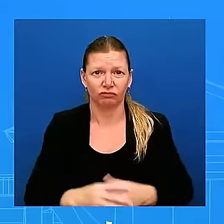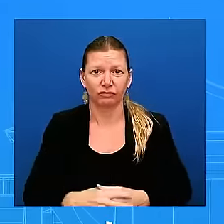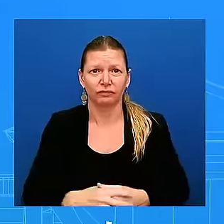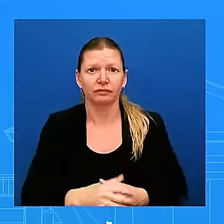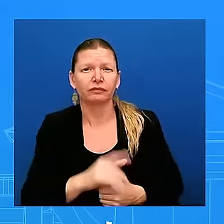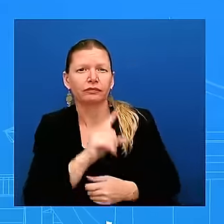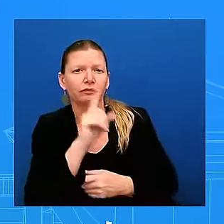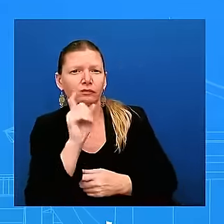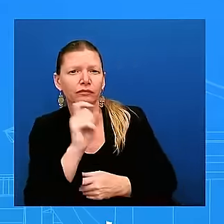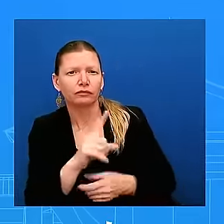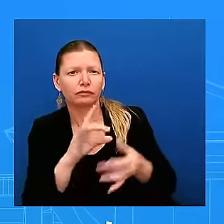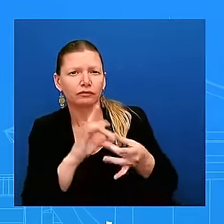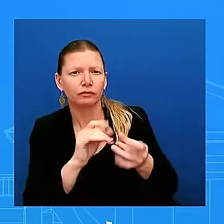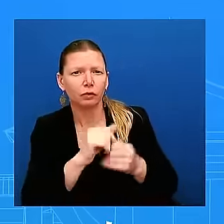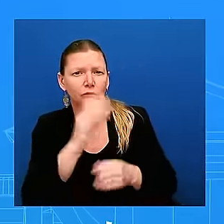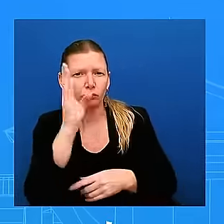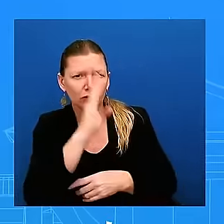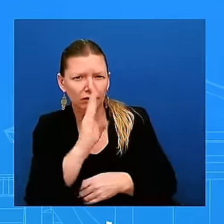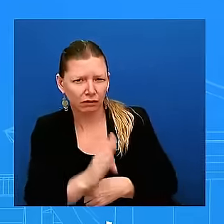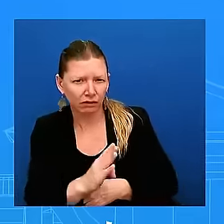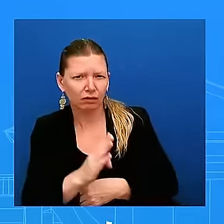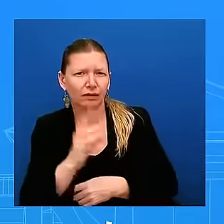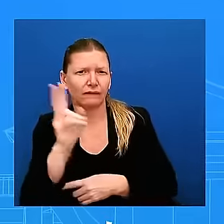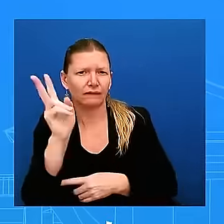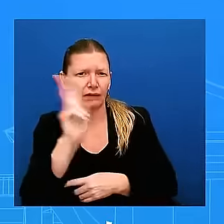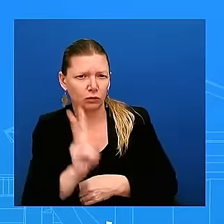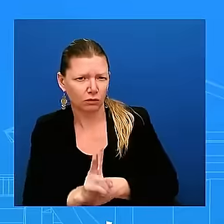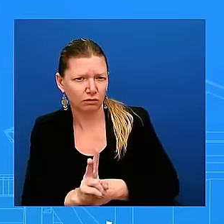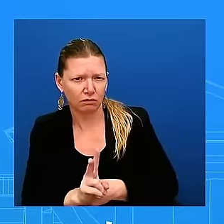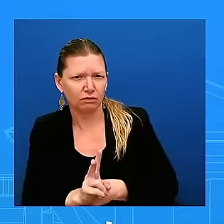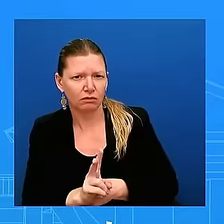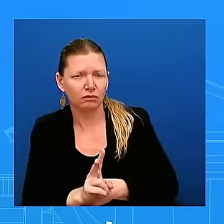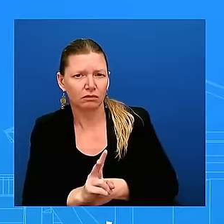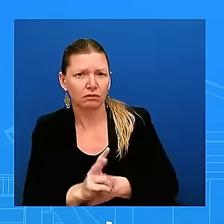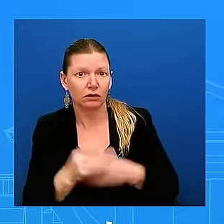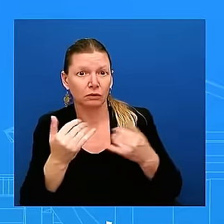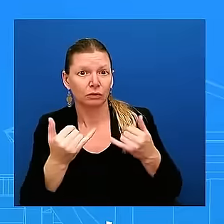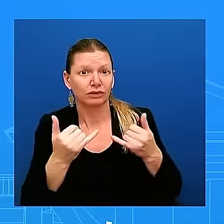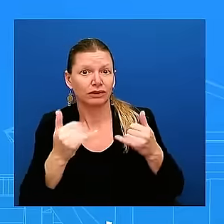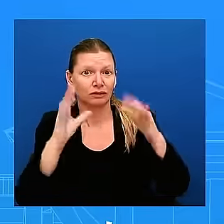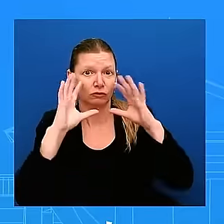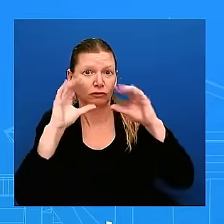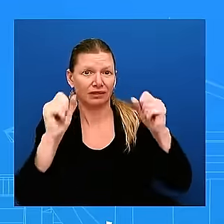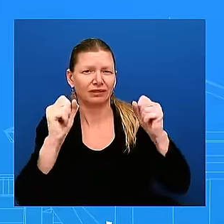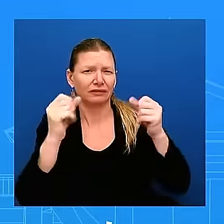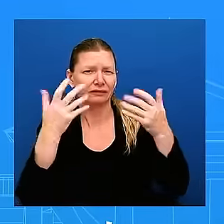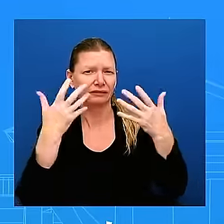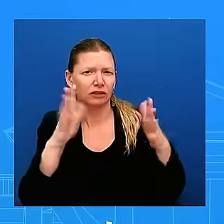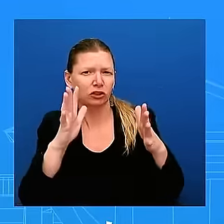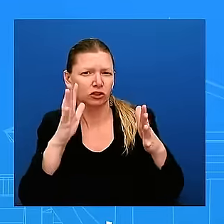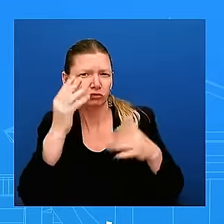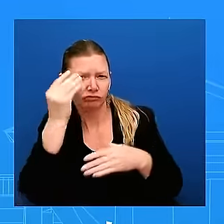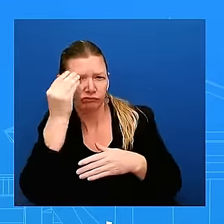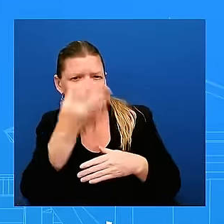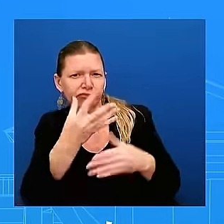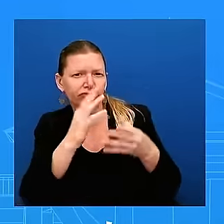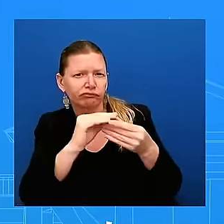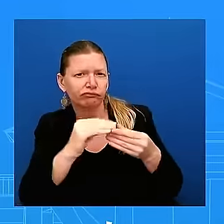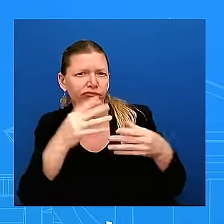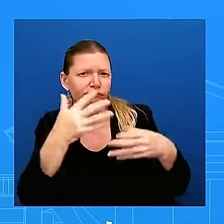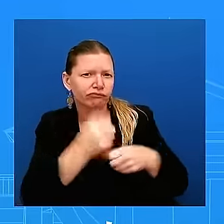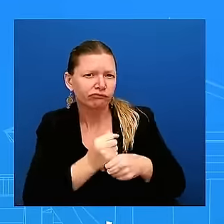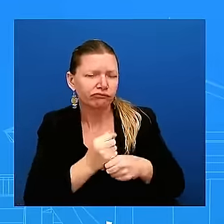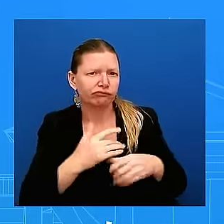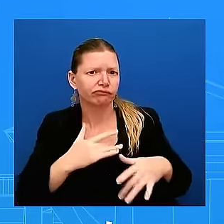briefing on the white fires uh in california in oregon i wonder if he's watching what's happening in brazil brazil is also on fire the